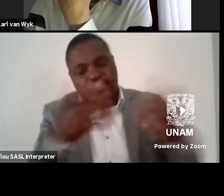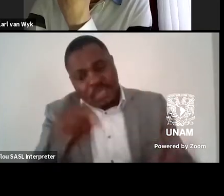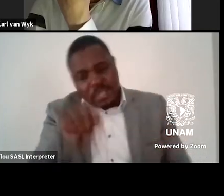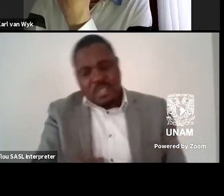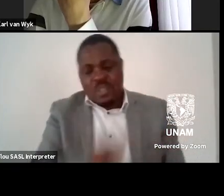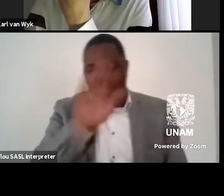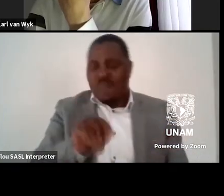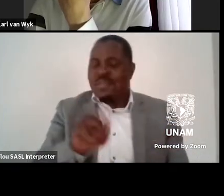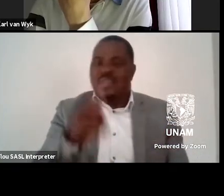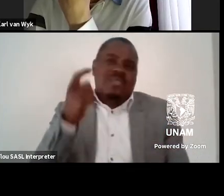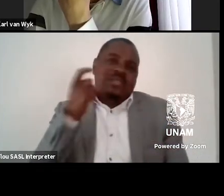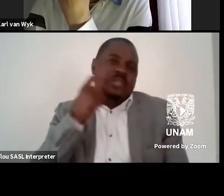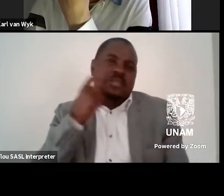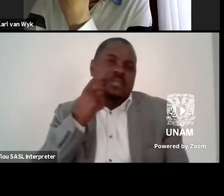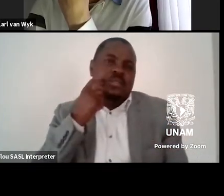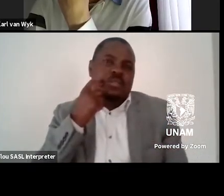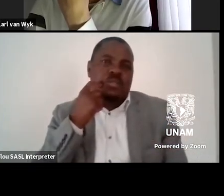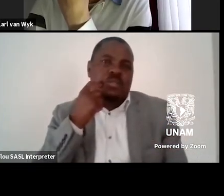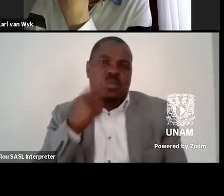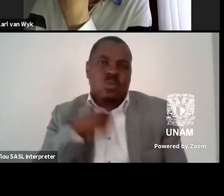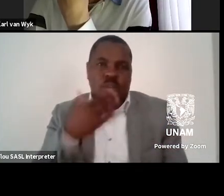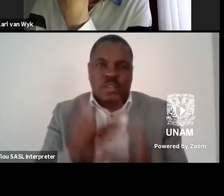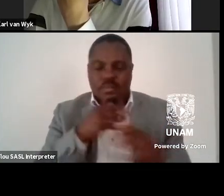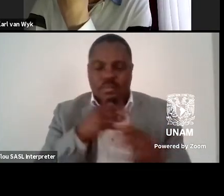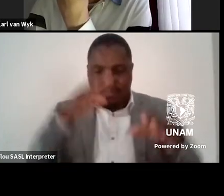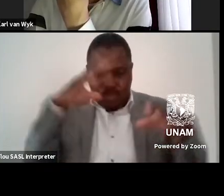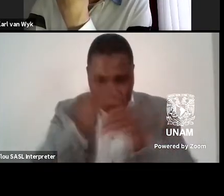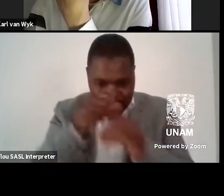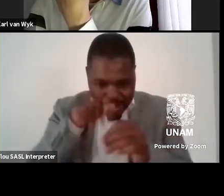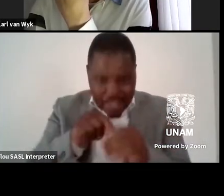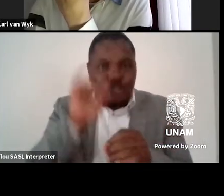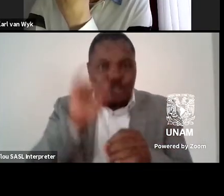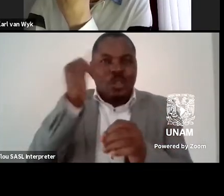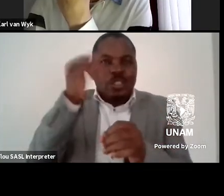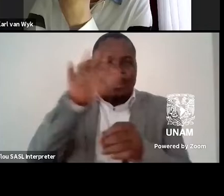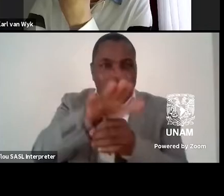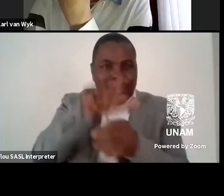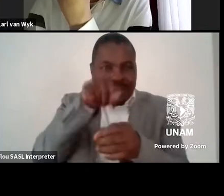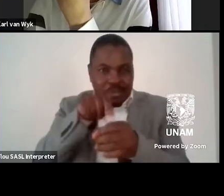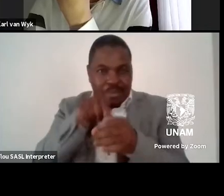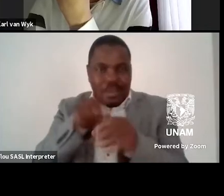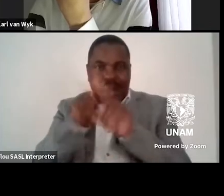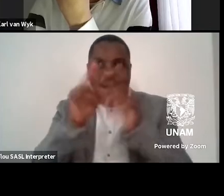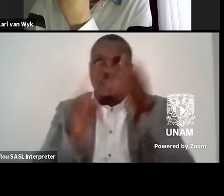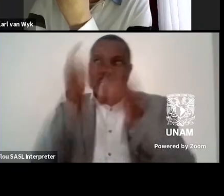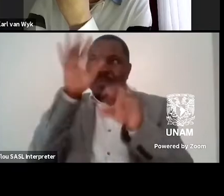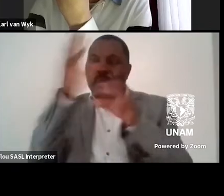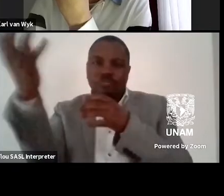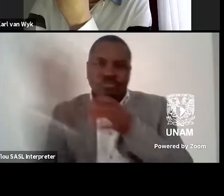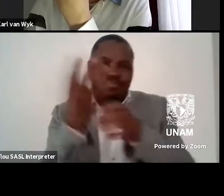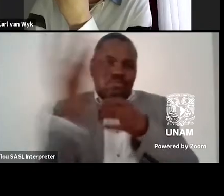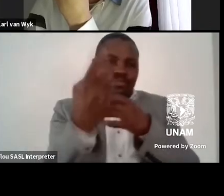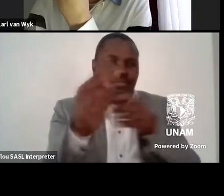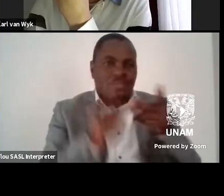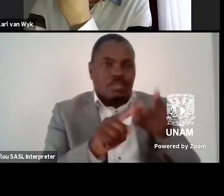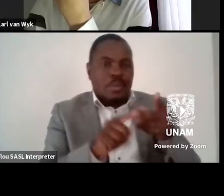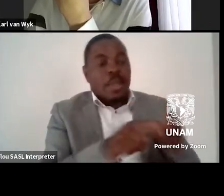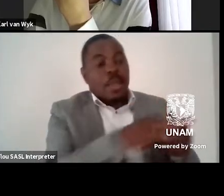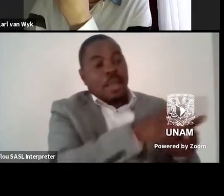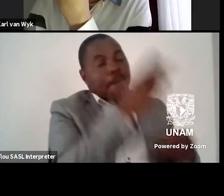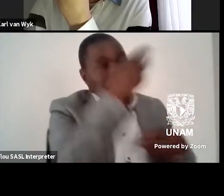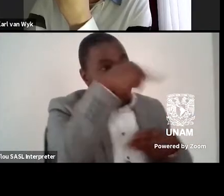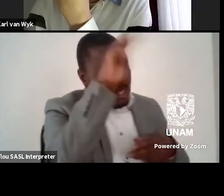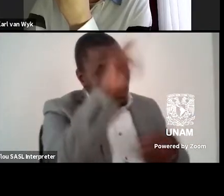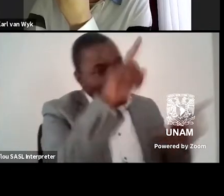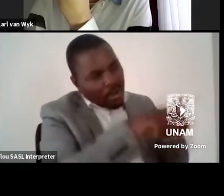to, to, to seize upon Johannesburg as the, as, as that kind of city. And in, in Mexico, it would obviously be Mexico